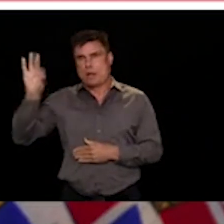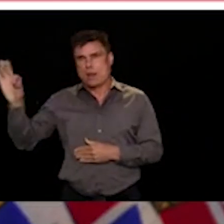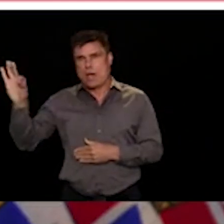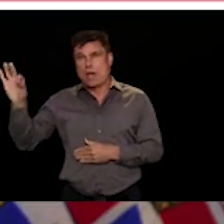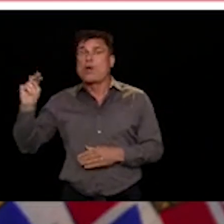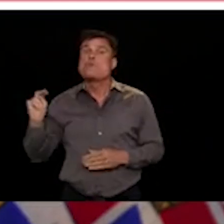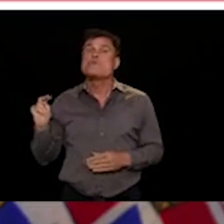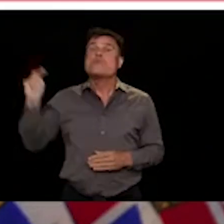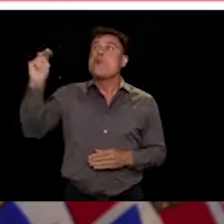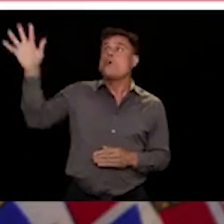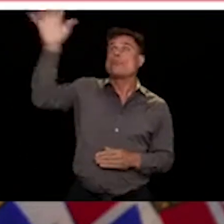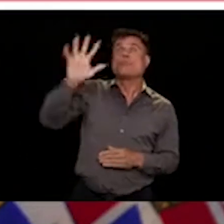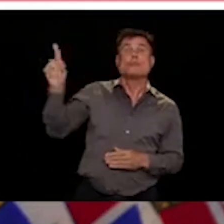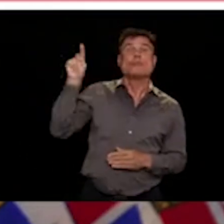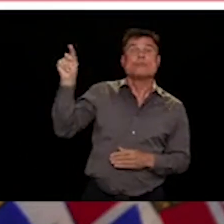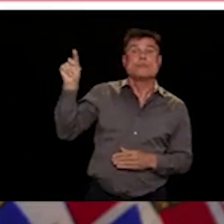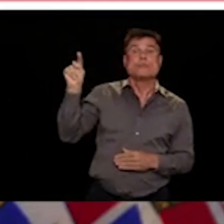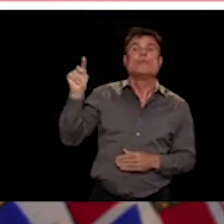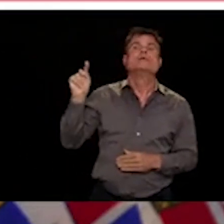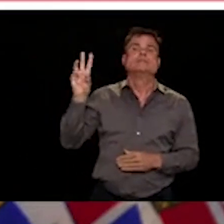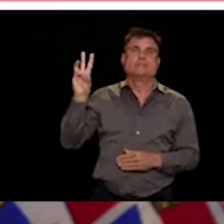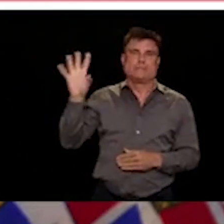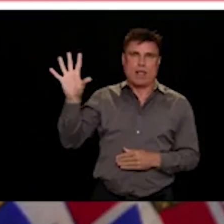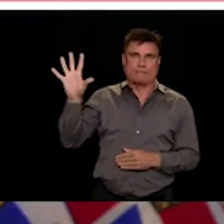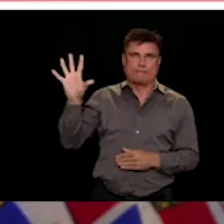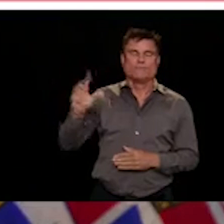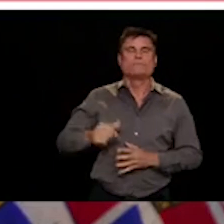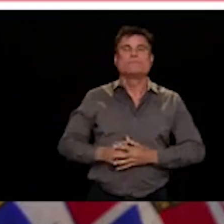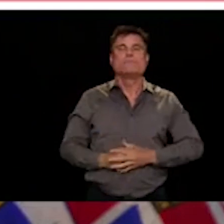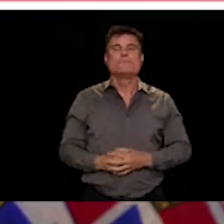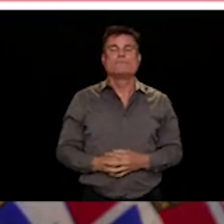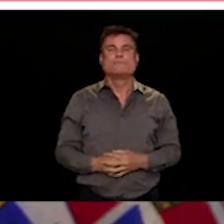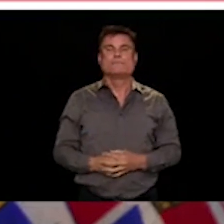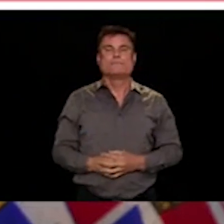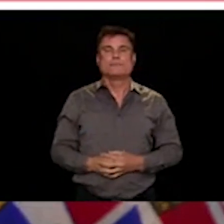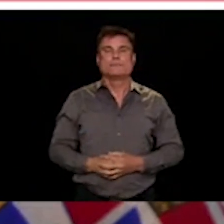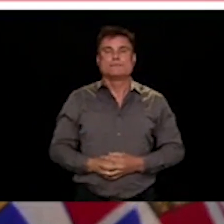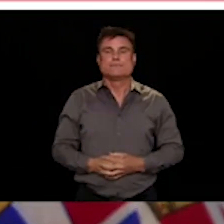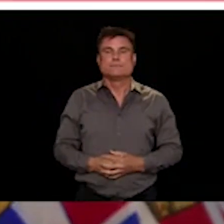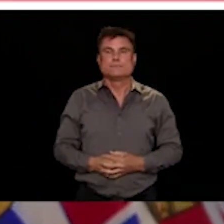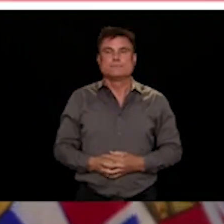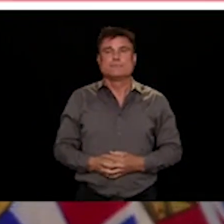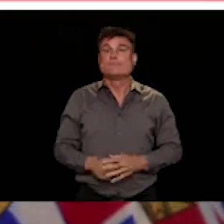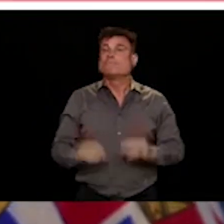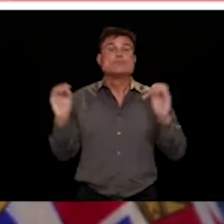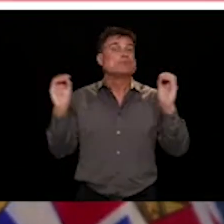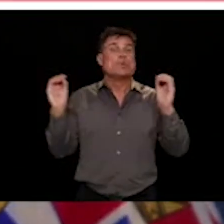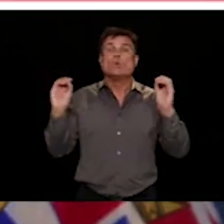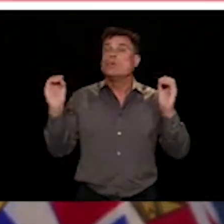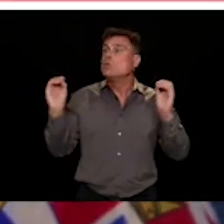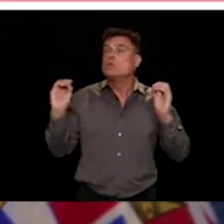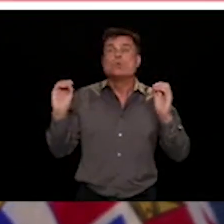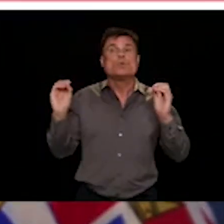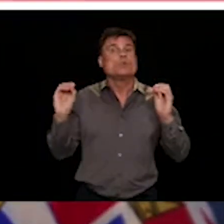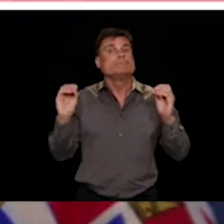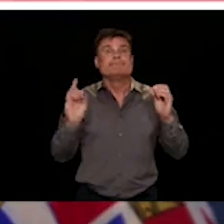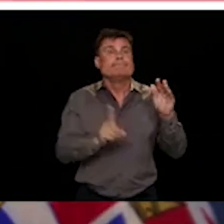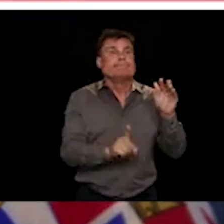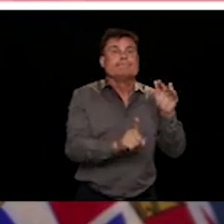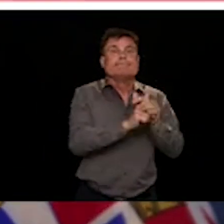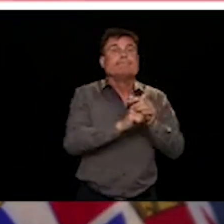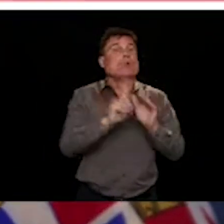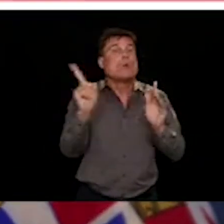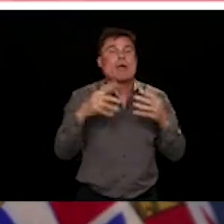Health Region, and 65 people in the Northern Health Region. We have no new health care or community outbreaks today.